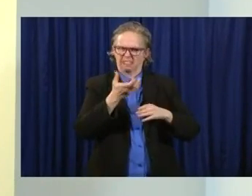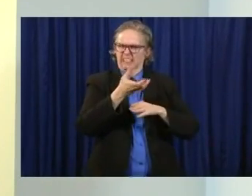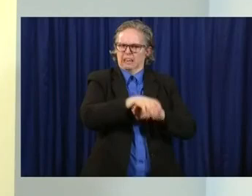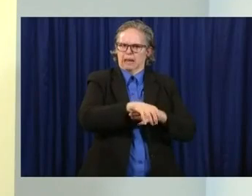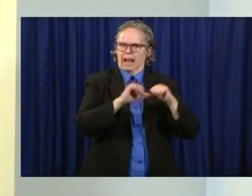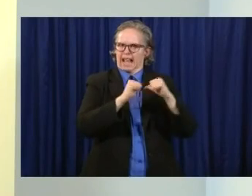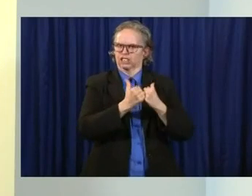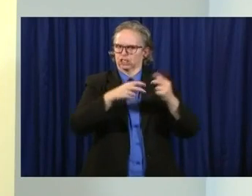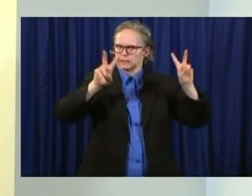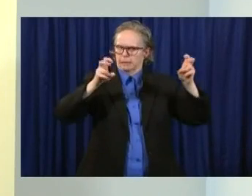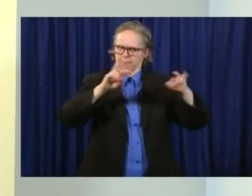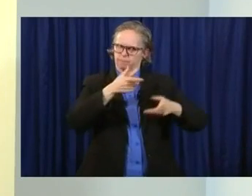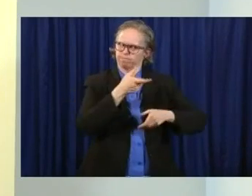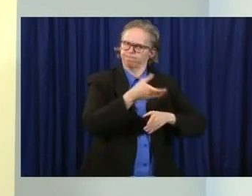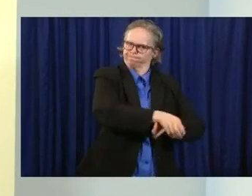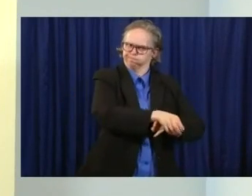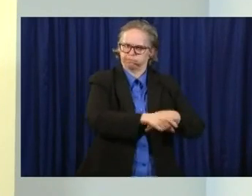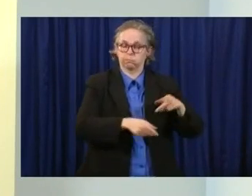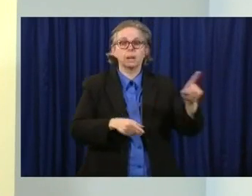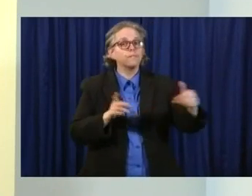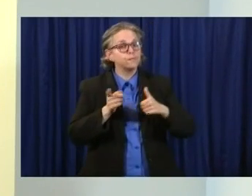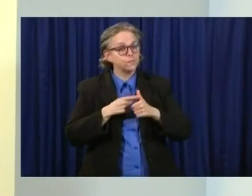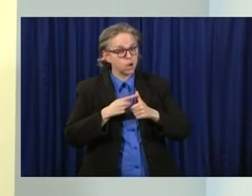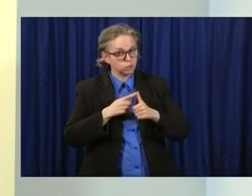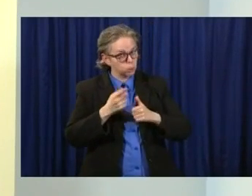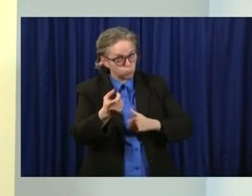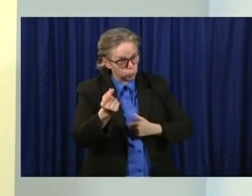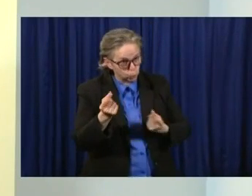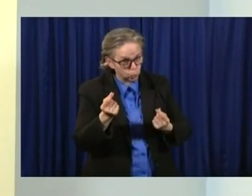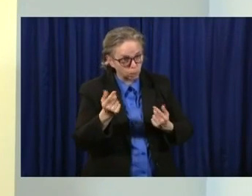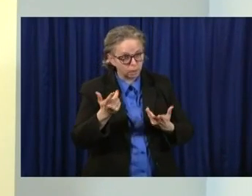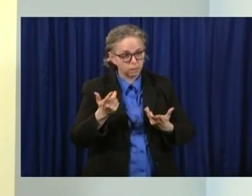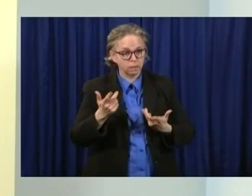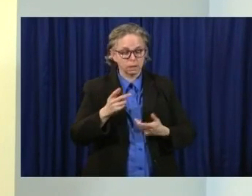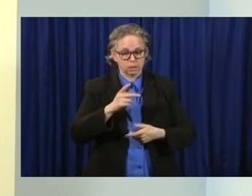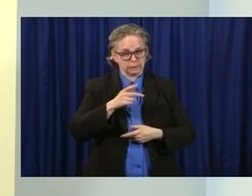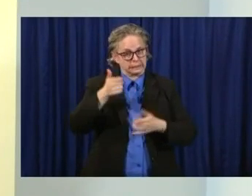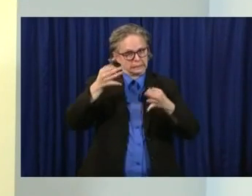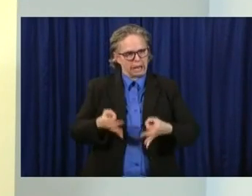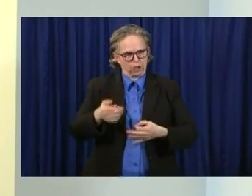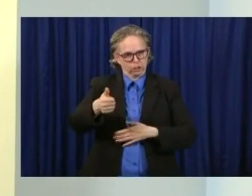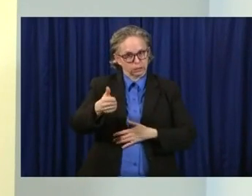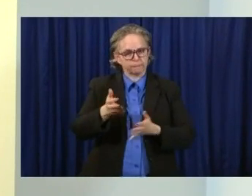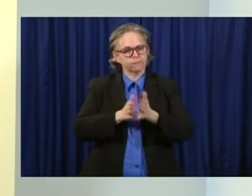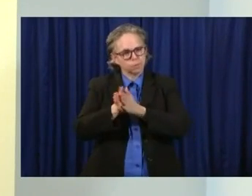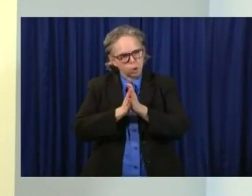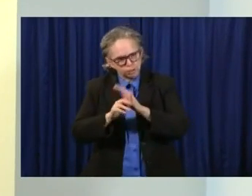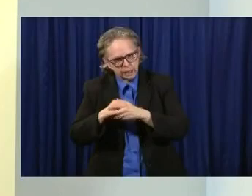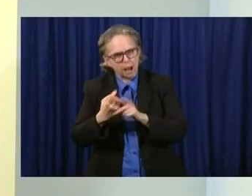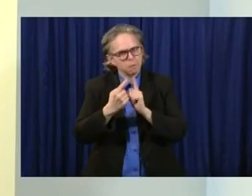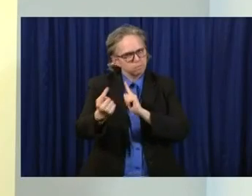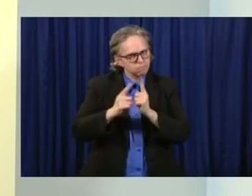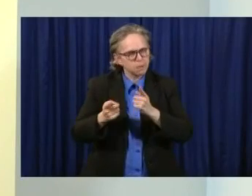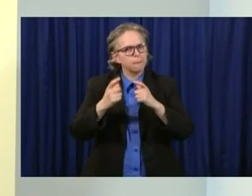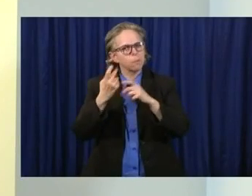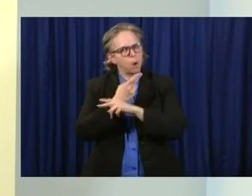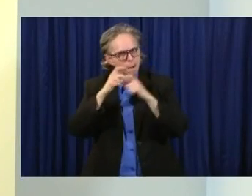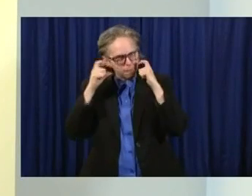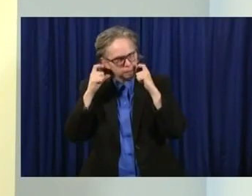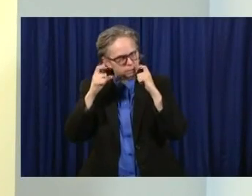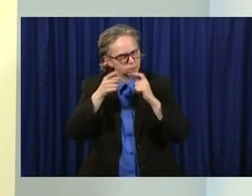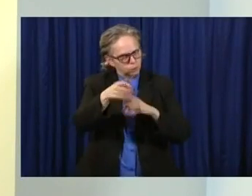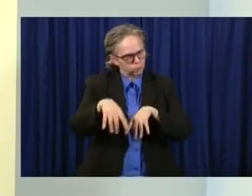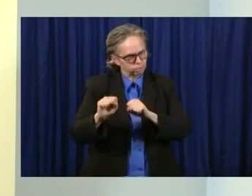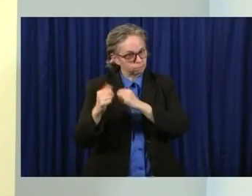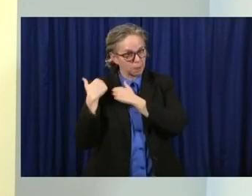you do personally to keep yourself safe, what your employer can do if not every employee is cooperating, and then